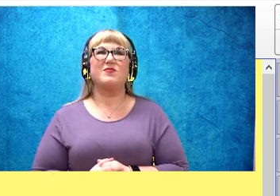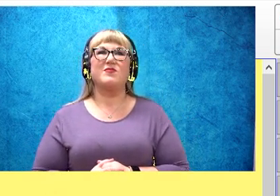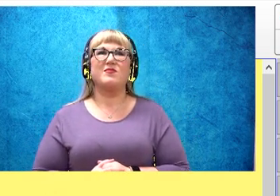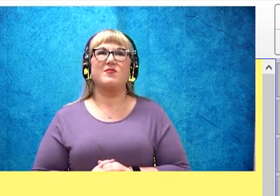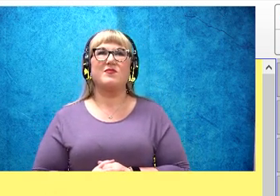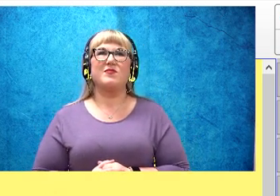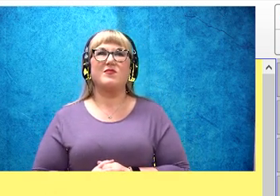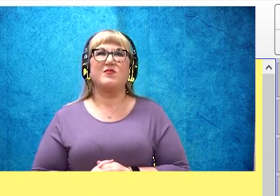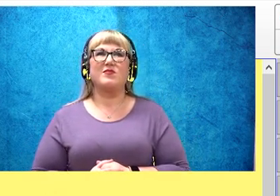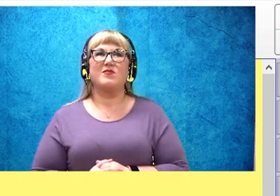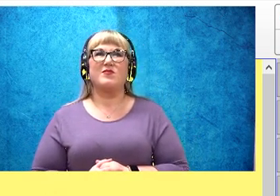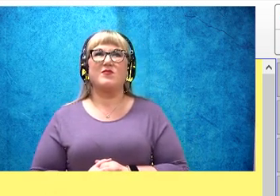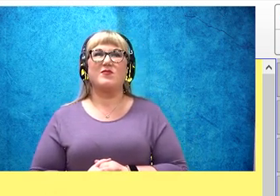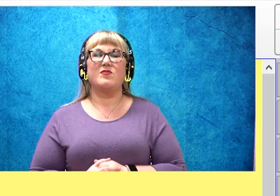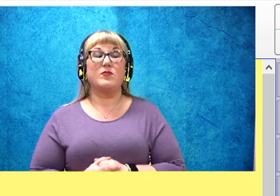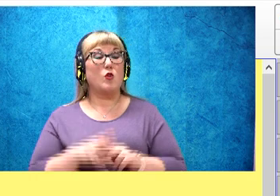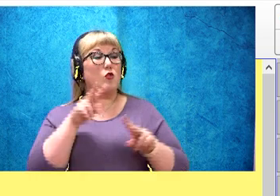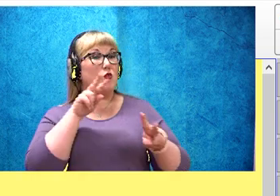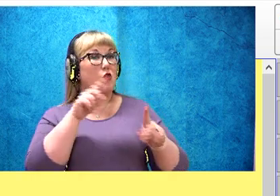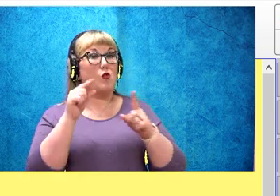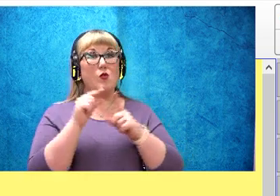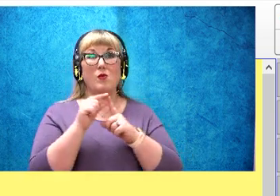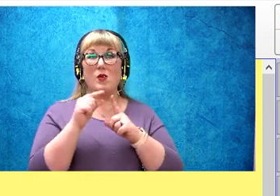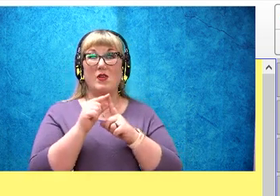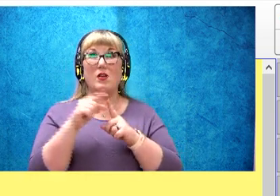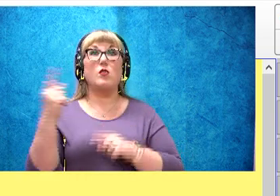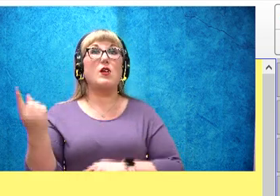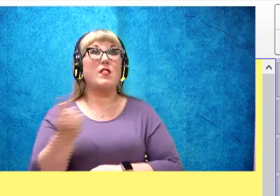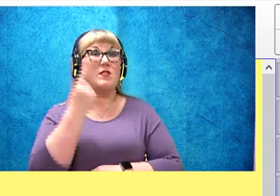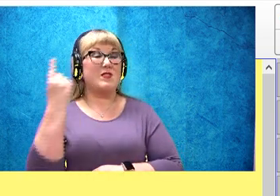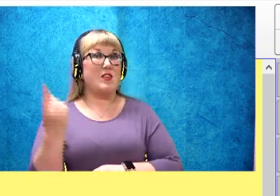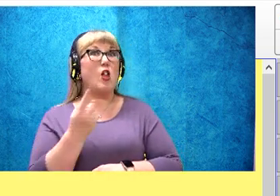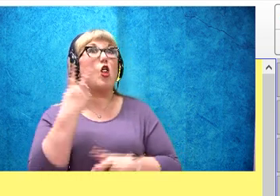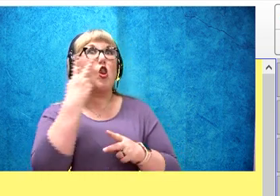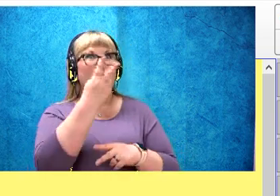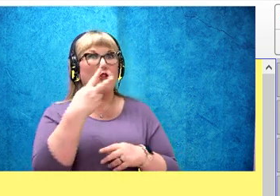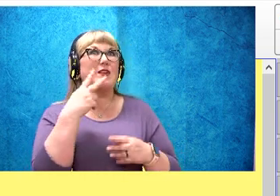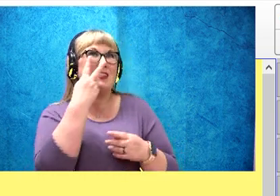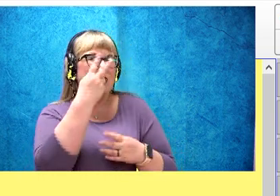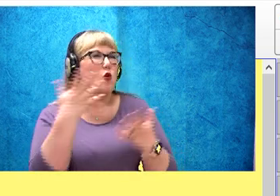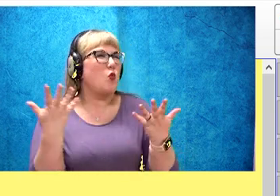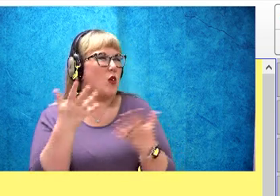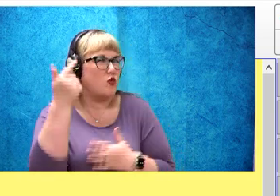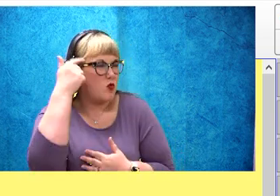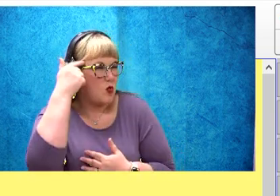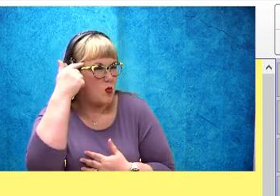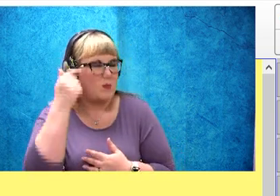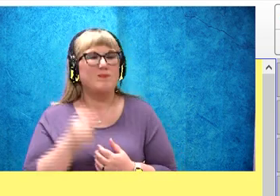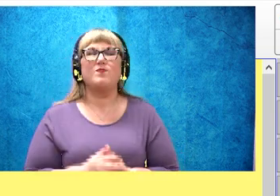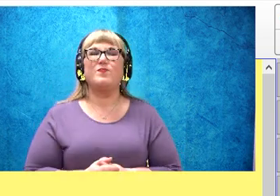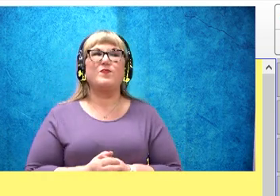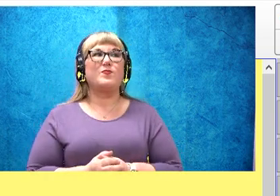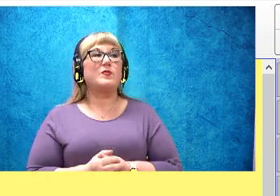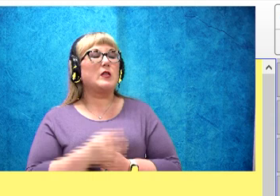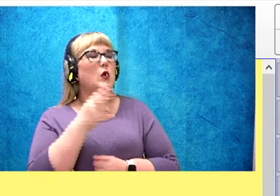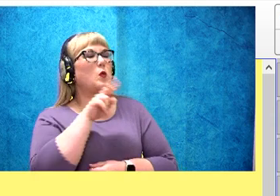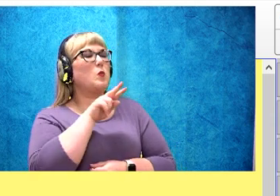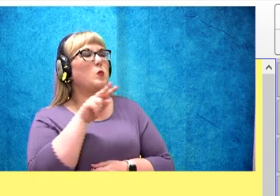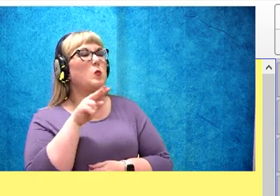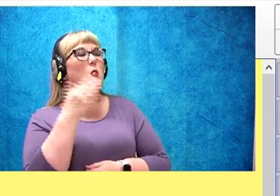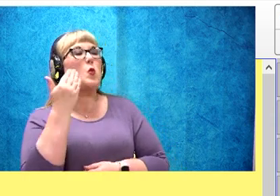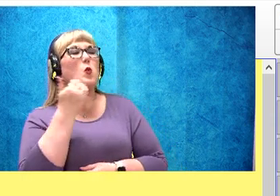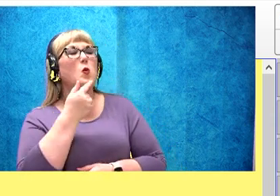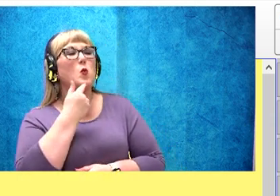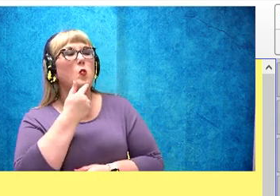Okay? So, when you look at words, I want you to always look and see what you know. So when I look at all of these words, I see they all